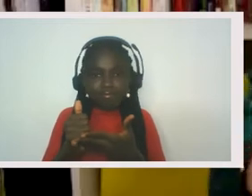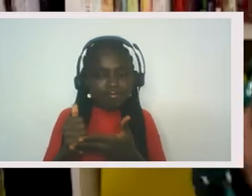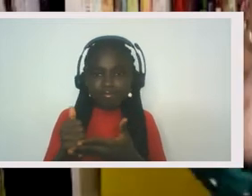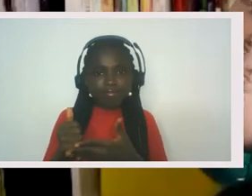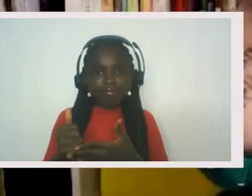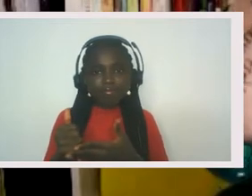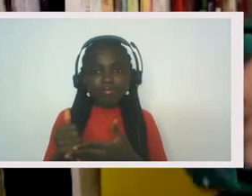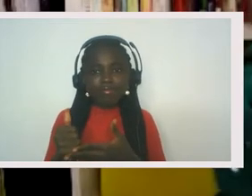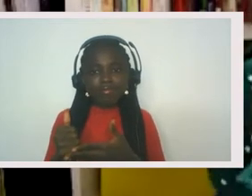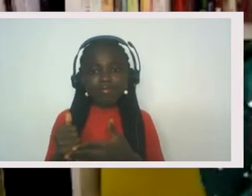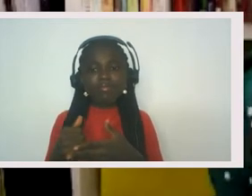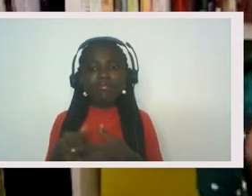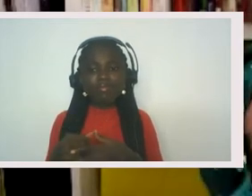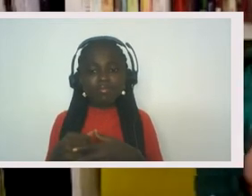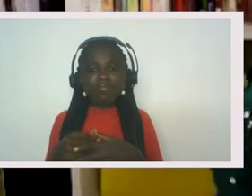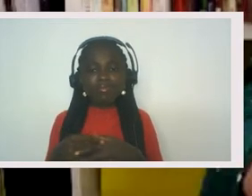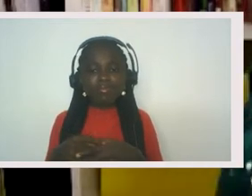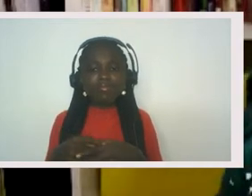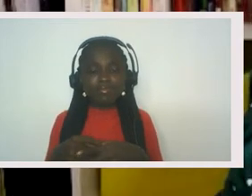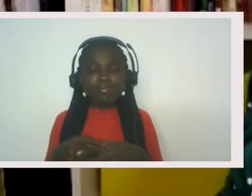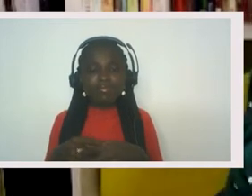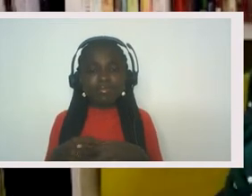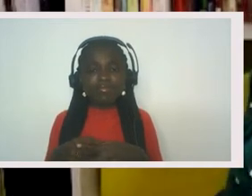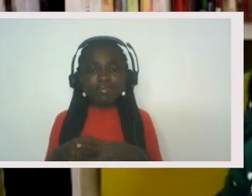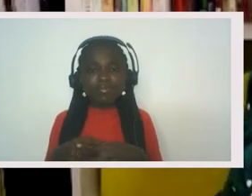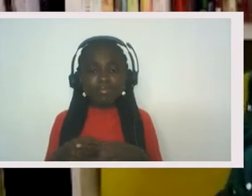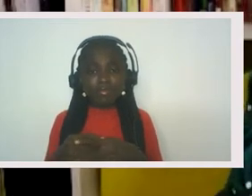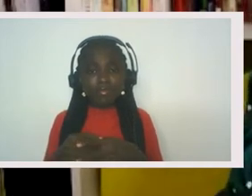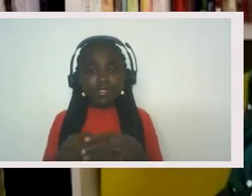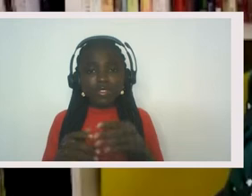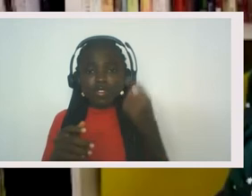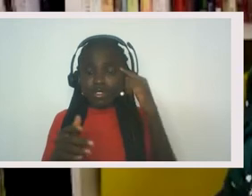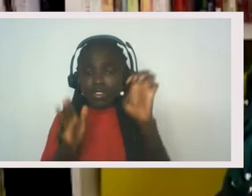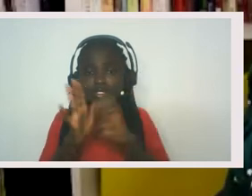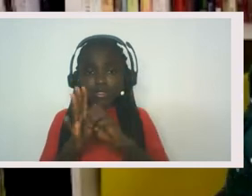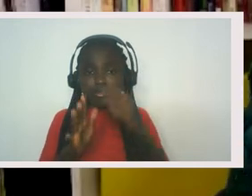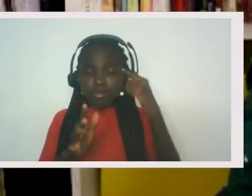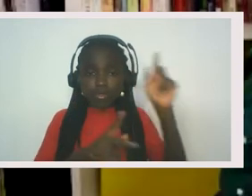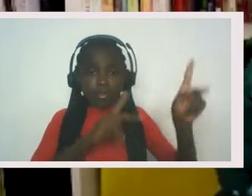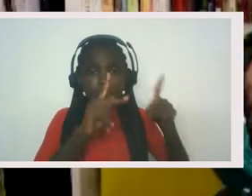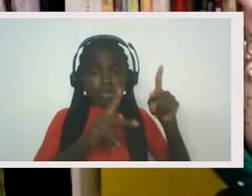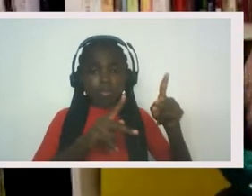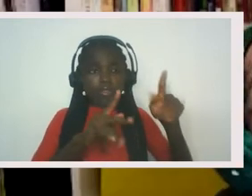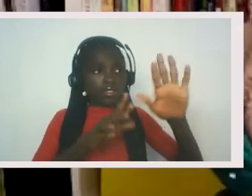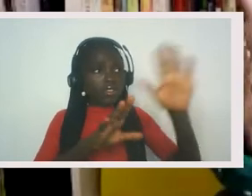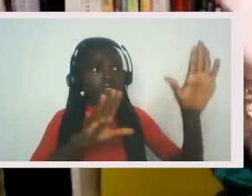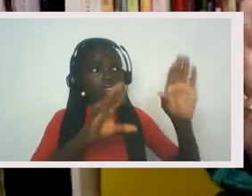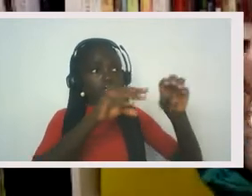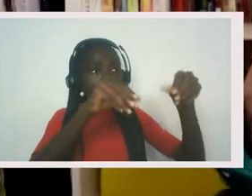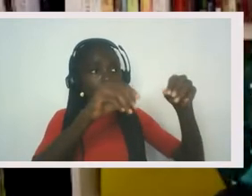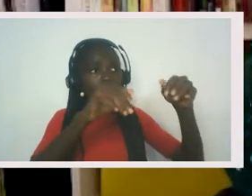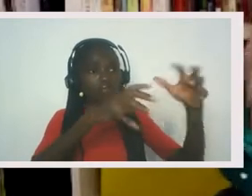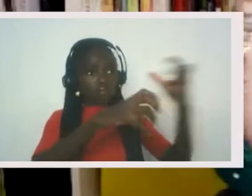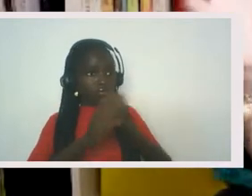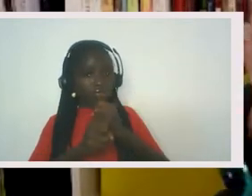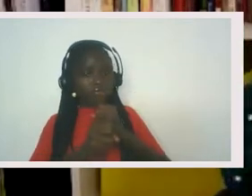folks that were called to steward this particular land, Turtle Island that we live on. And so some of those more like, I